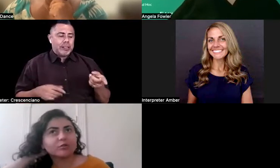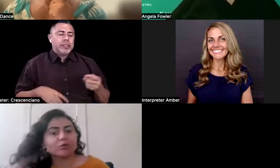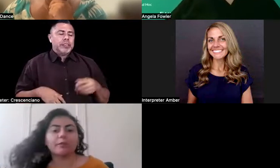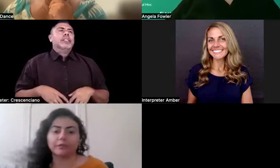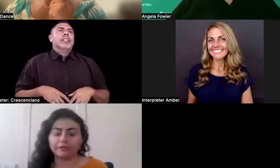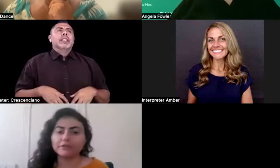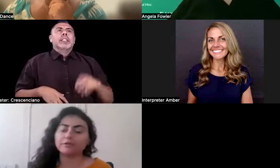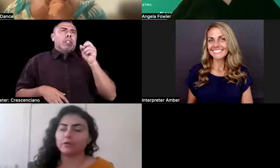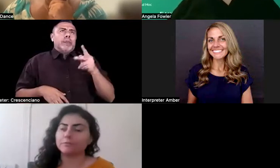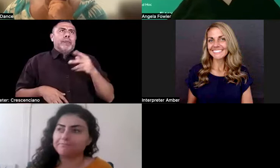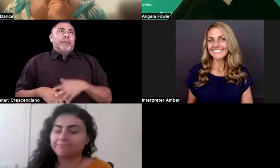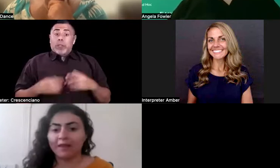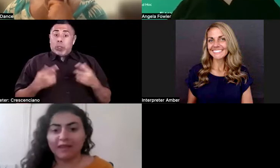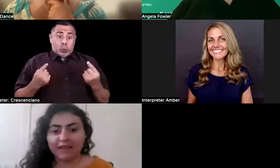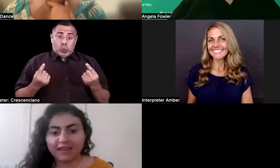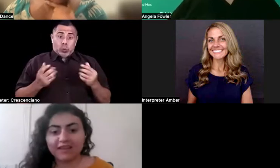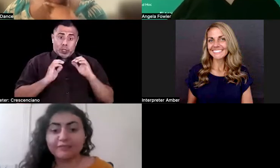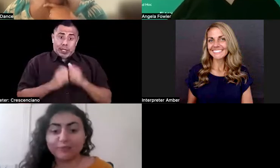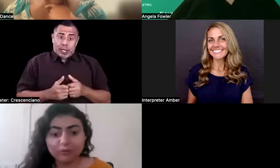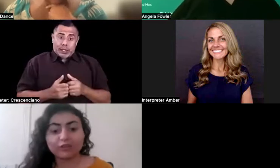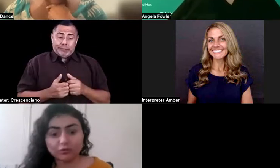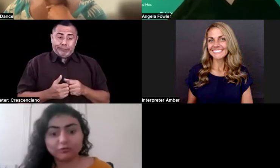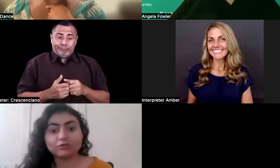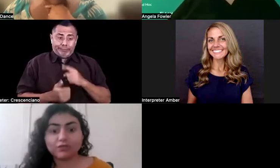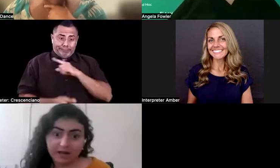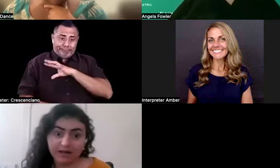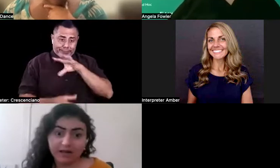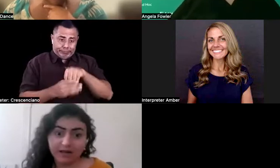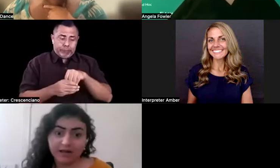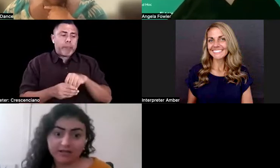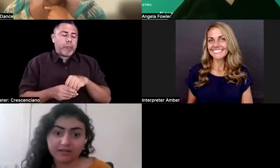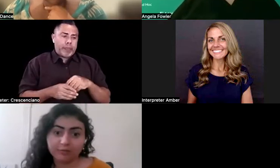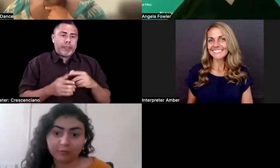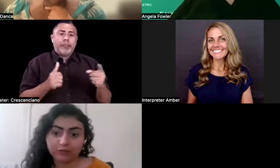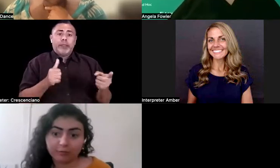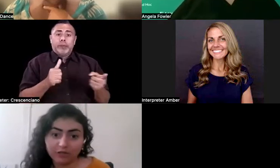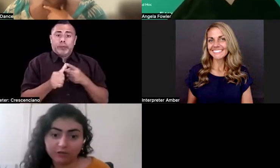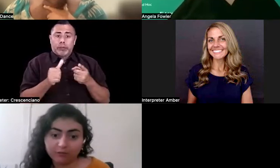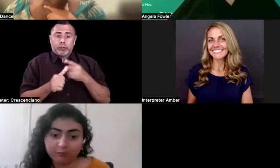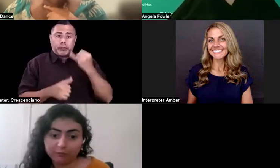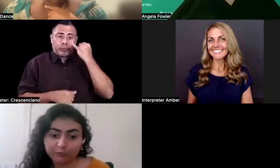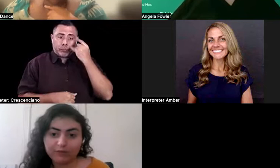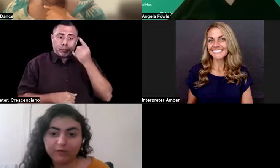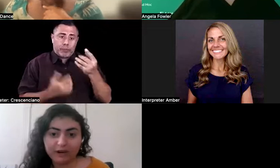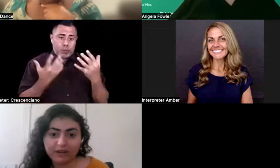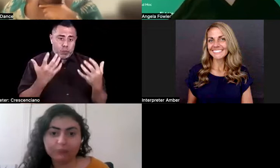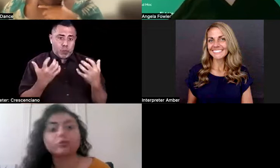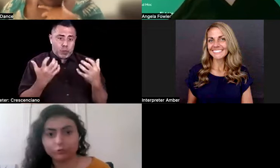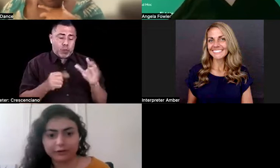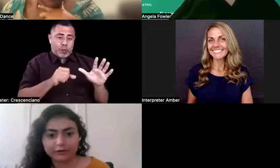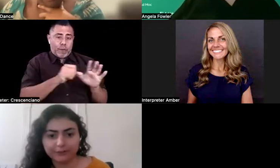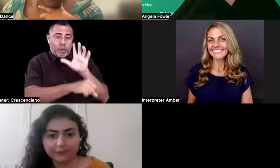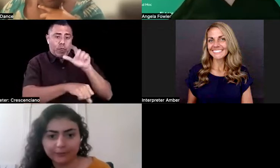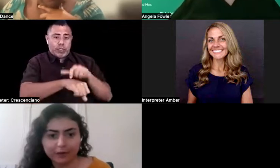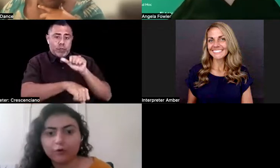how to go about it. First of all, if you want to do DEI as a full-time thing right now,